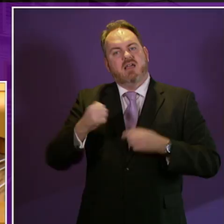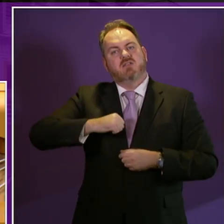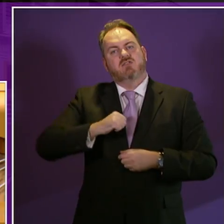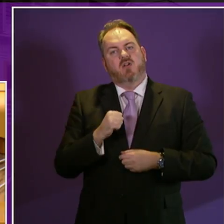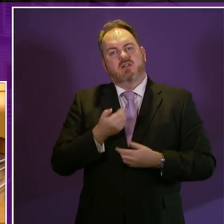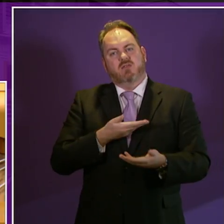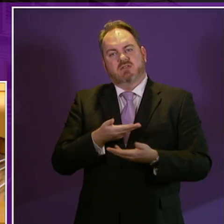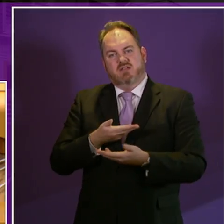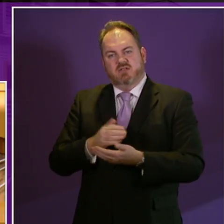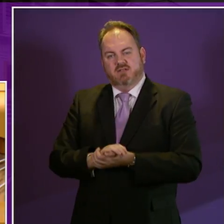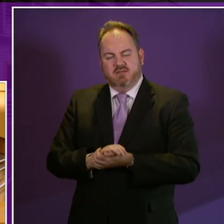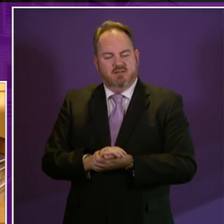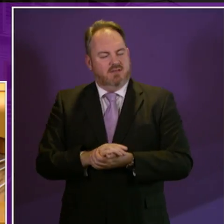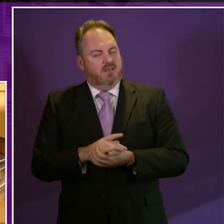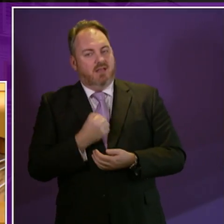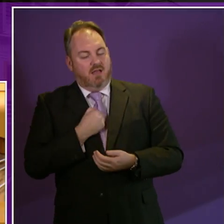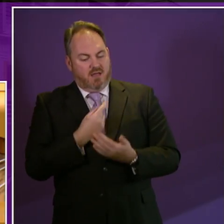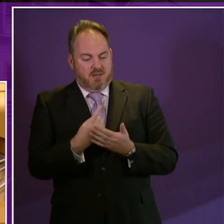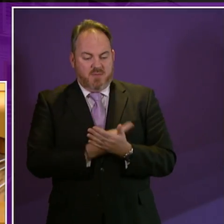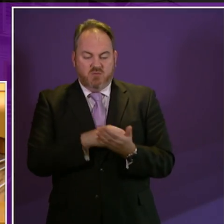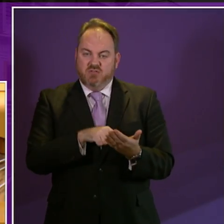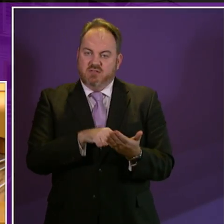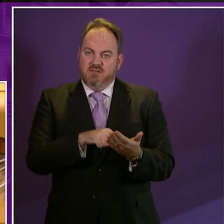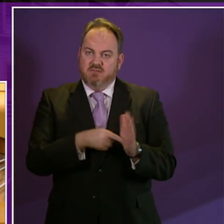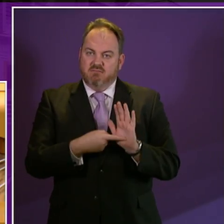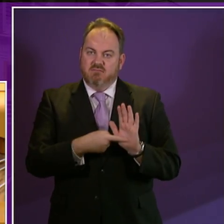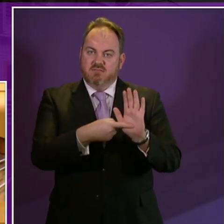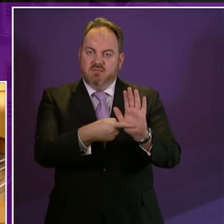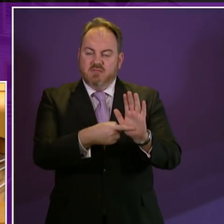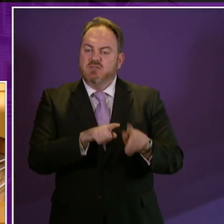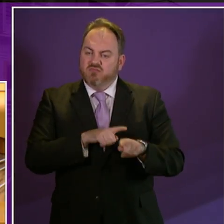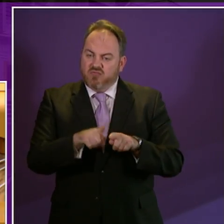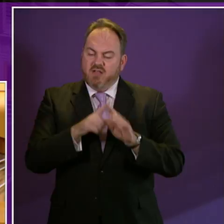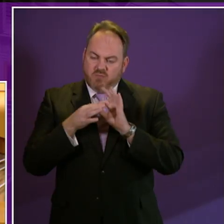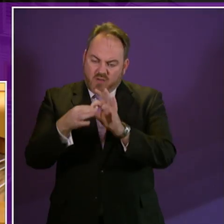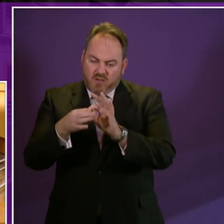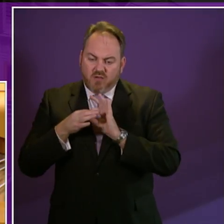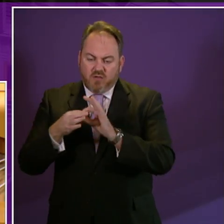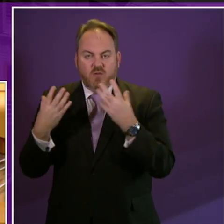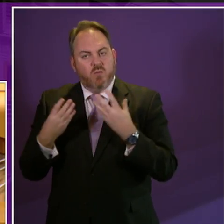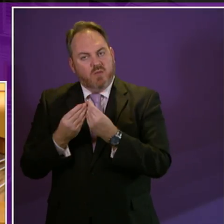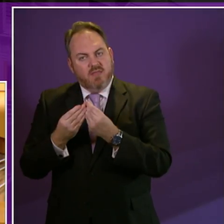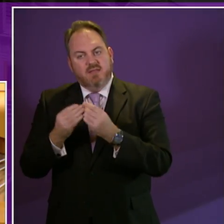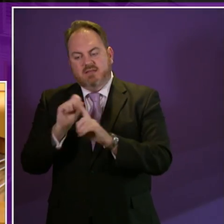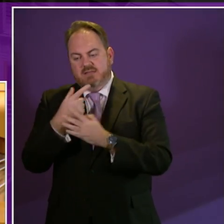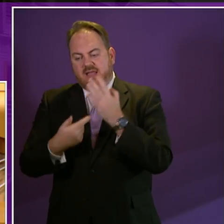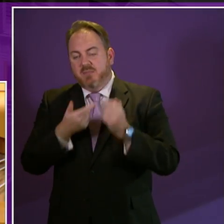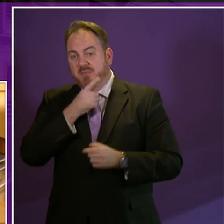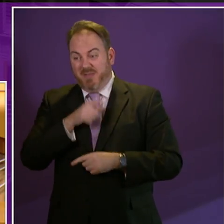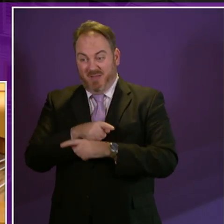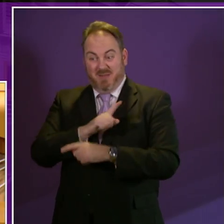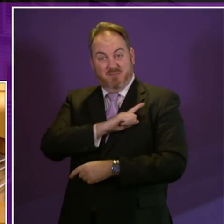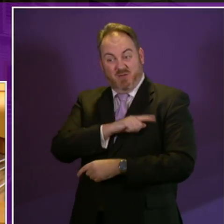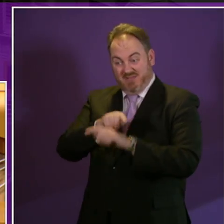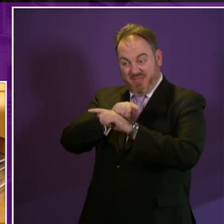in Jean Freeman's motion is the determination to continue to engage with disabled people as the experts in the continued